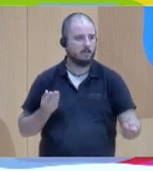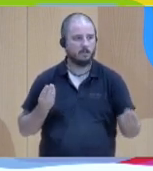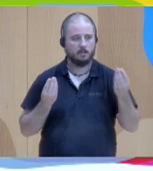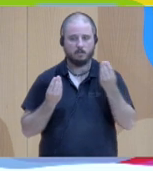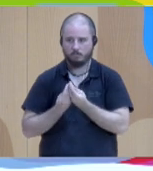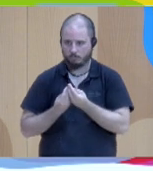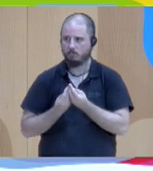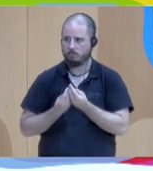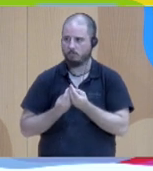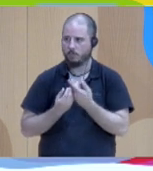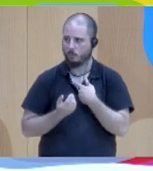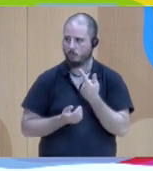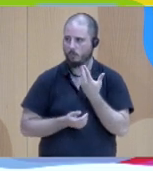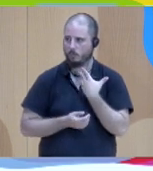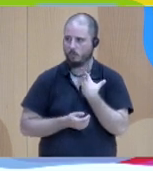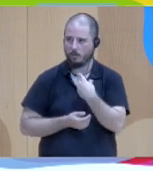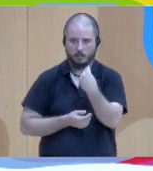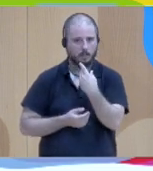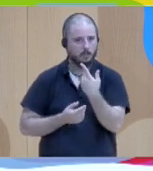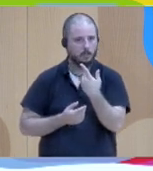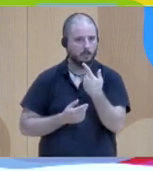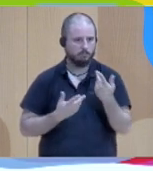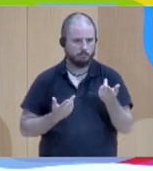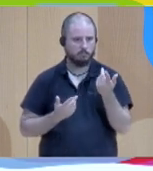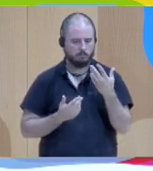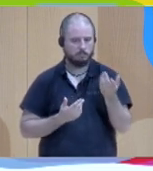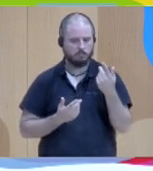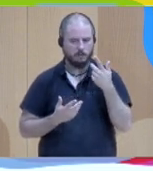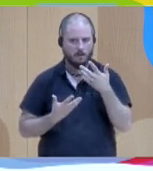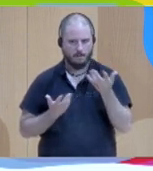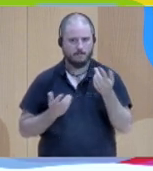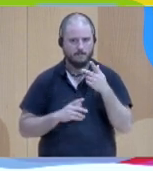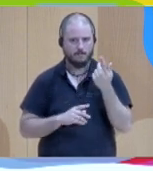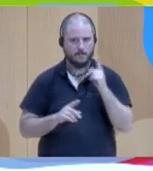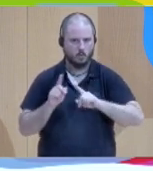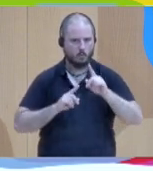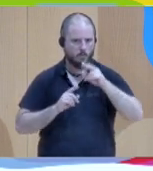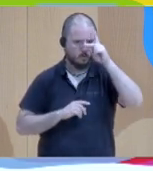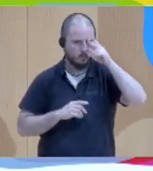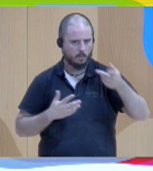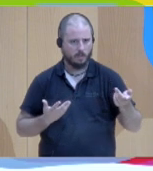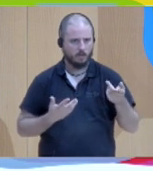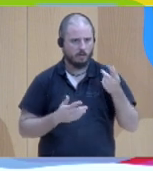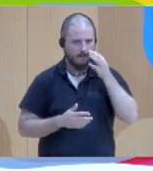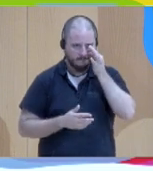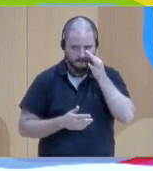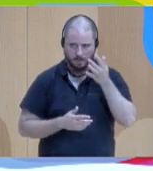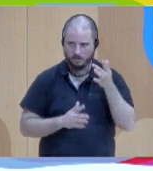that's not a worrying case that's an easy case you have to handle these cases in school